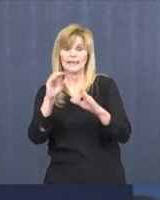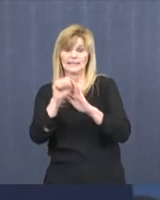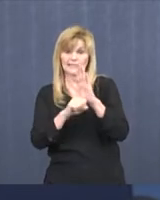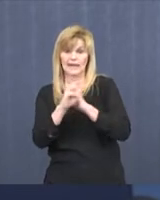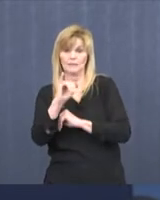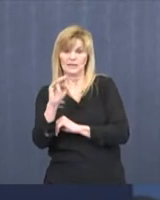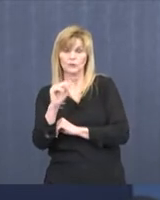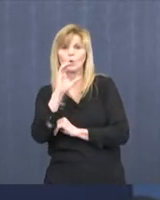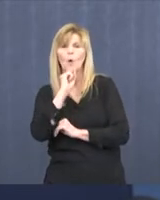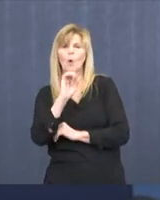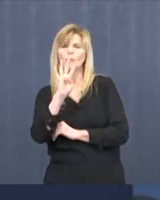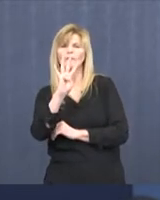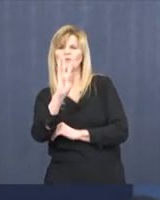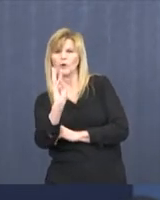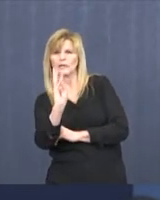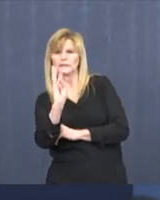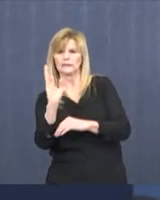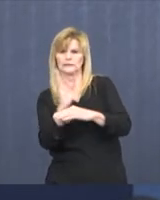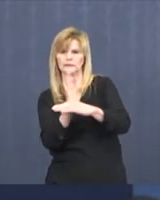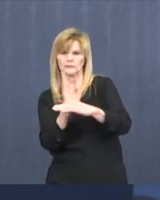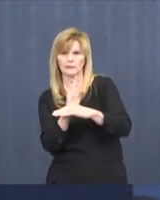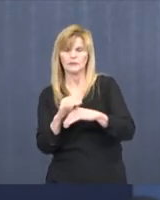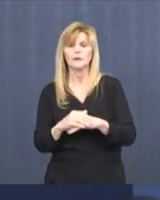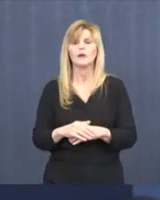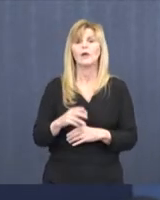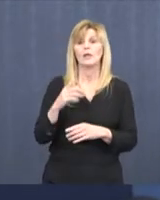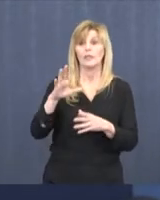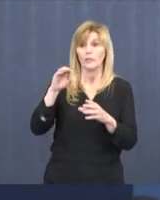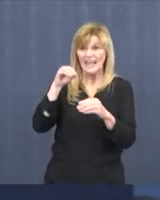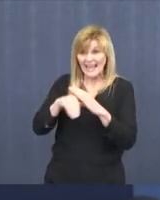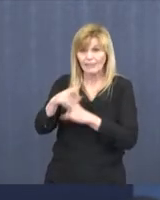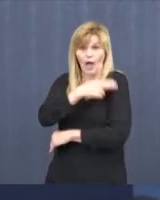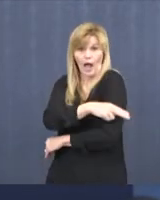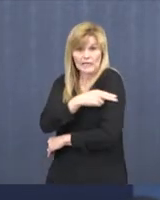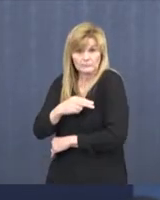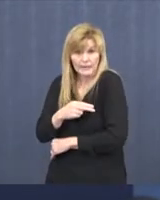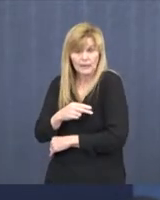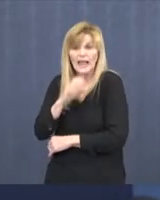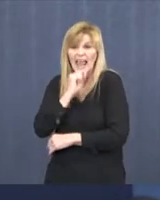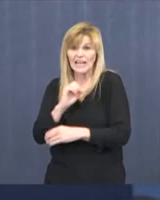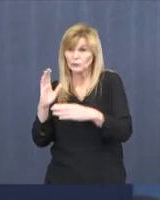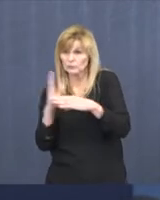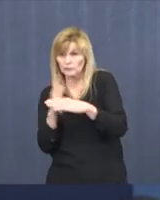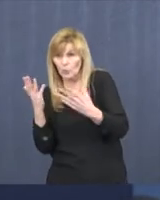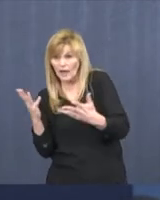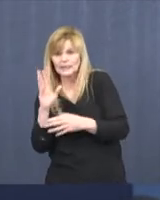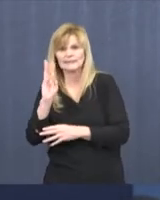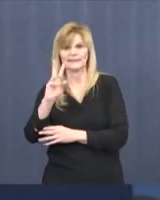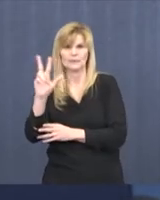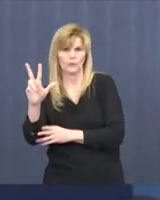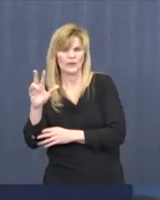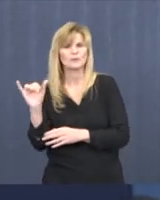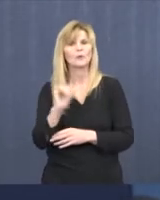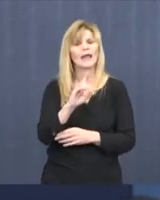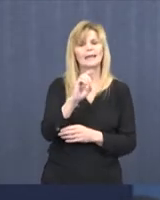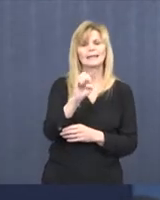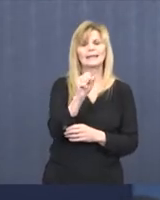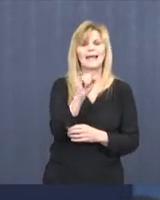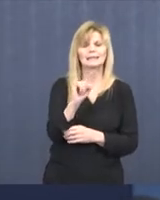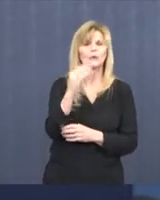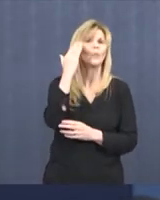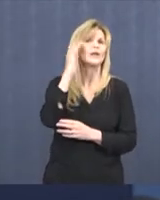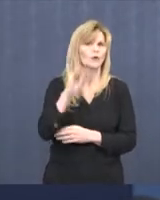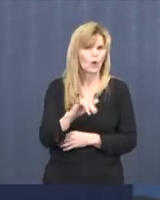is around 46. The median age for those that are hospitalized is about 63. So as Desi mentioned, we know the virus is